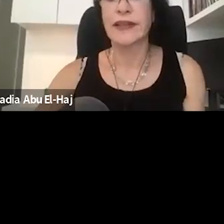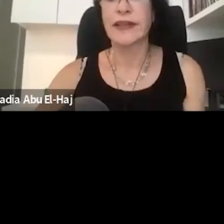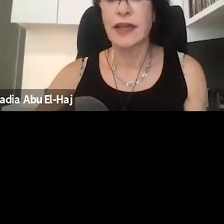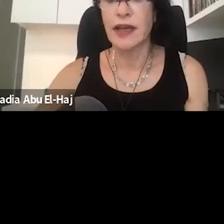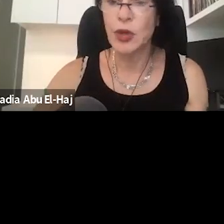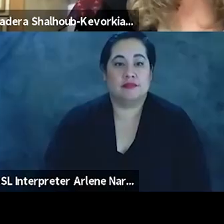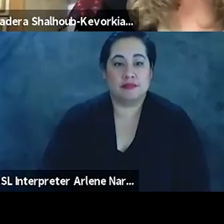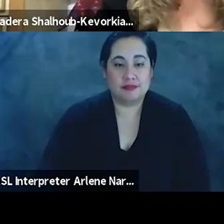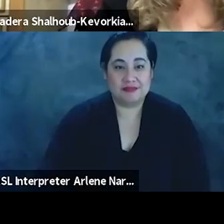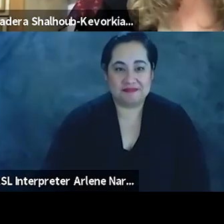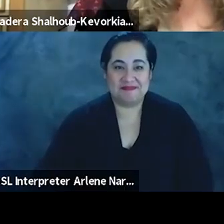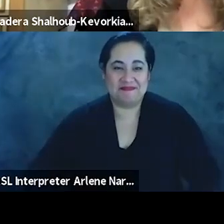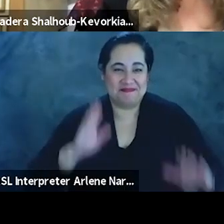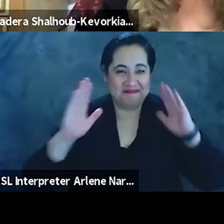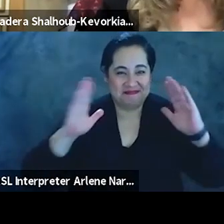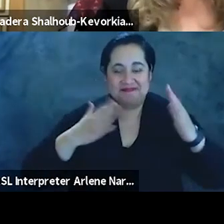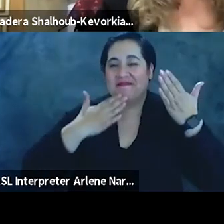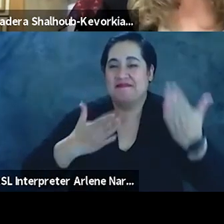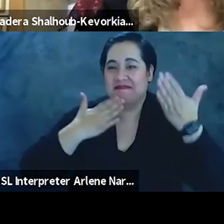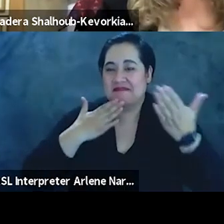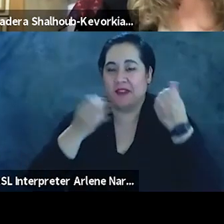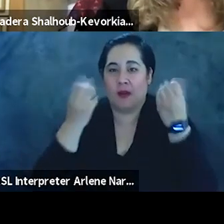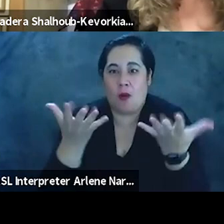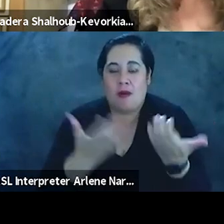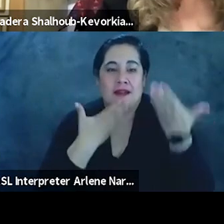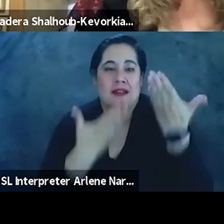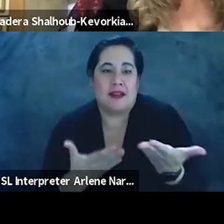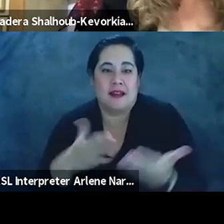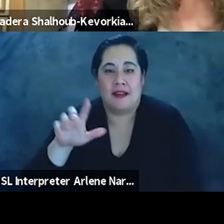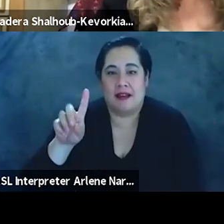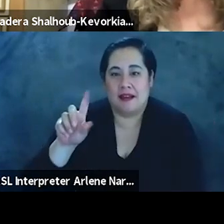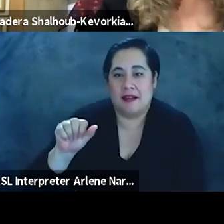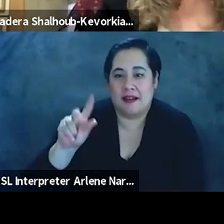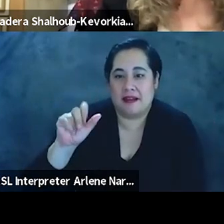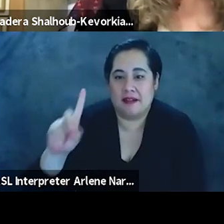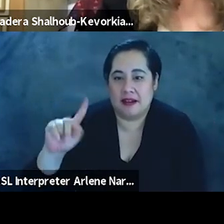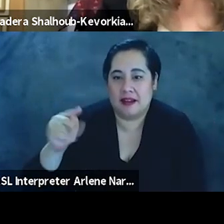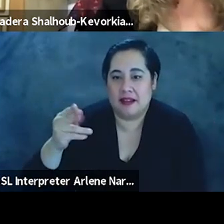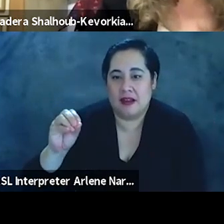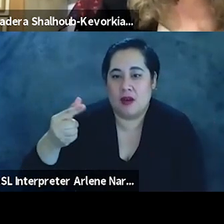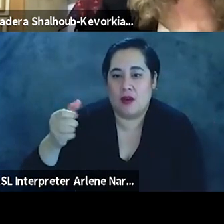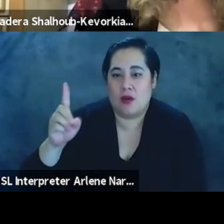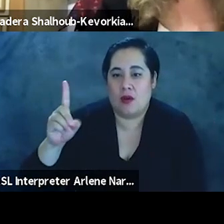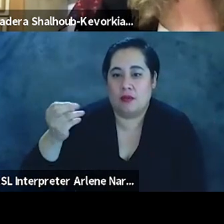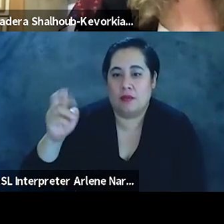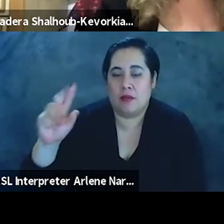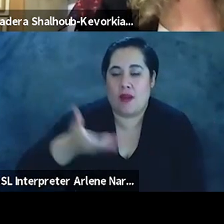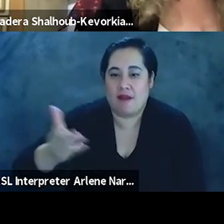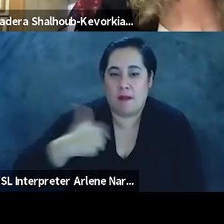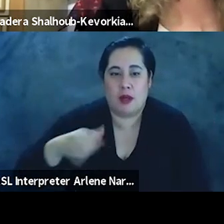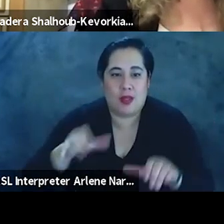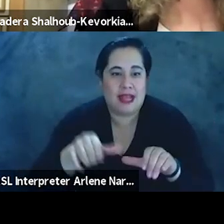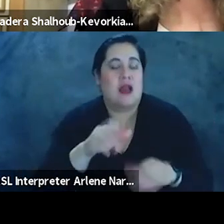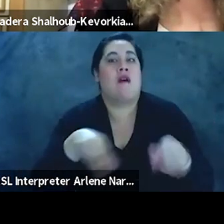Nadia Nadia I had to unmute there. Nadia Thank you so much. I want to thank David Goldberg and for inviting me to do this. Of course,